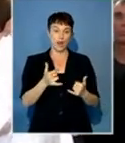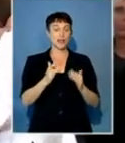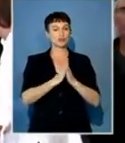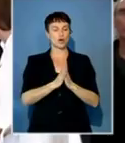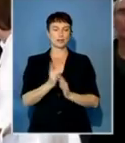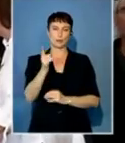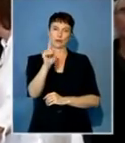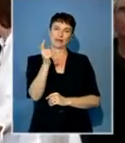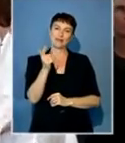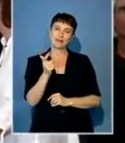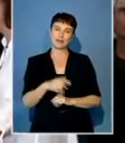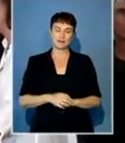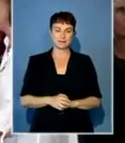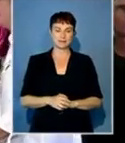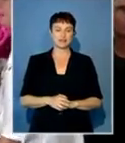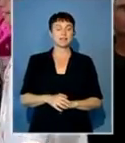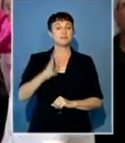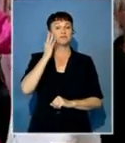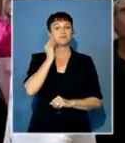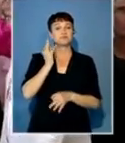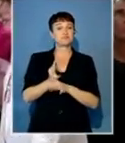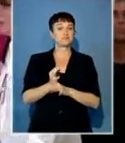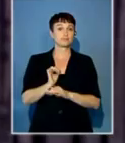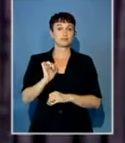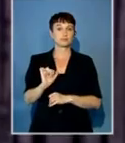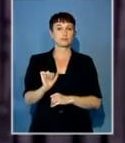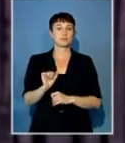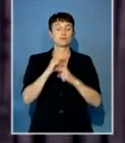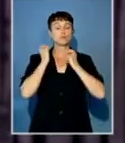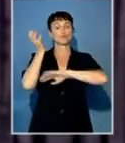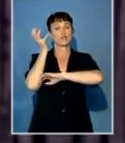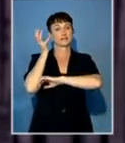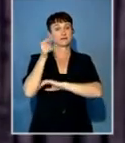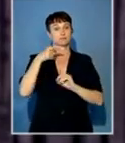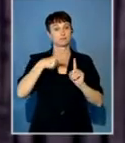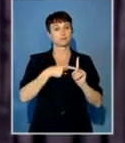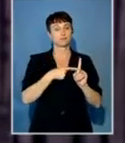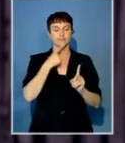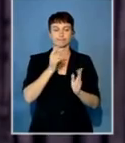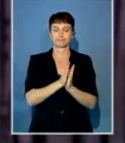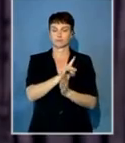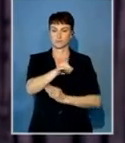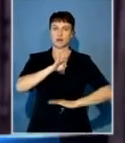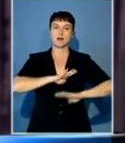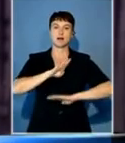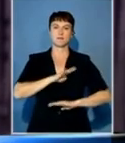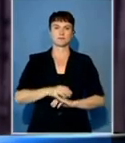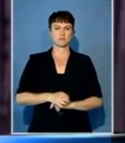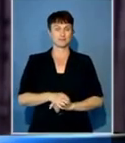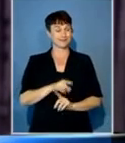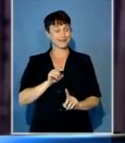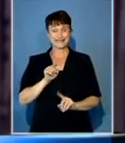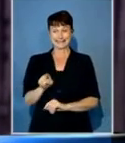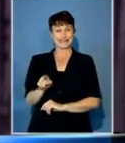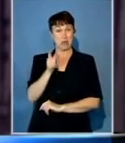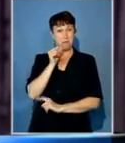The grandfather, a preacher, called for calm. Where I'm at, I choose to forgive this man.